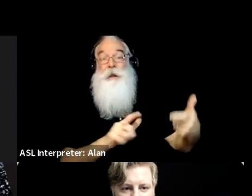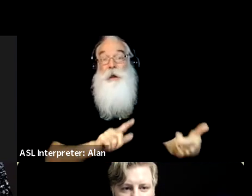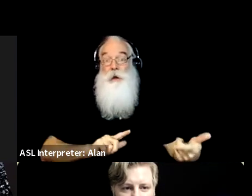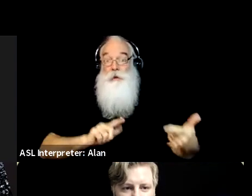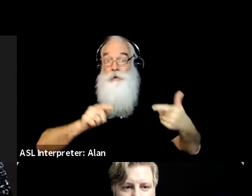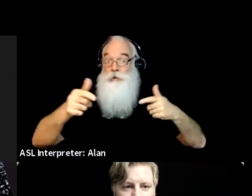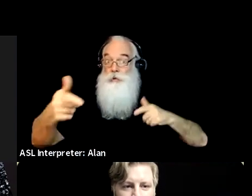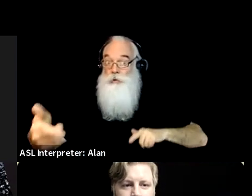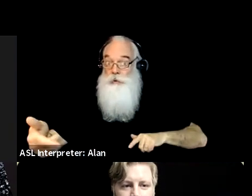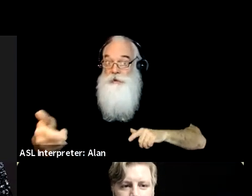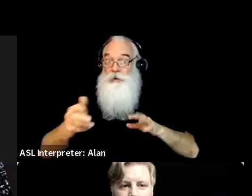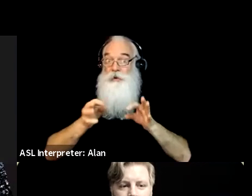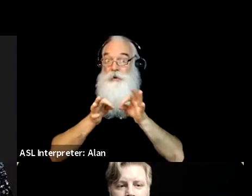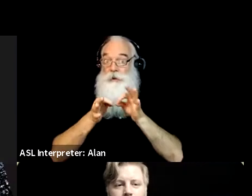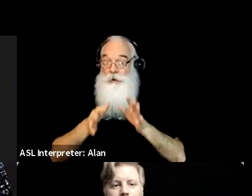again, perseverance.